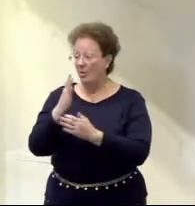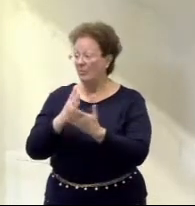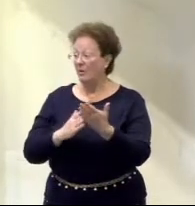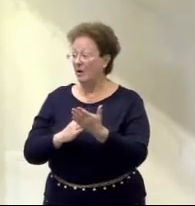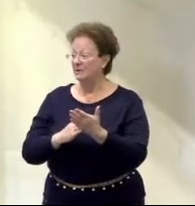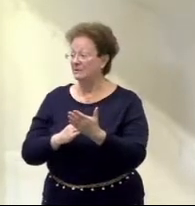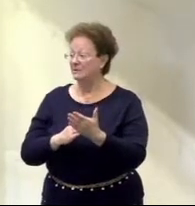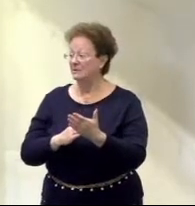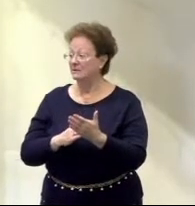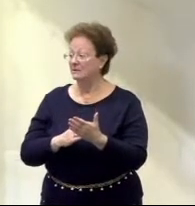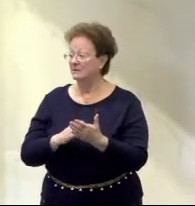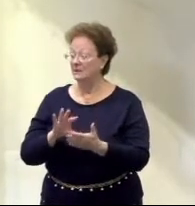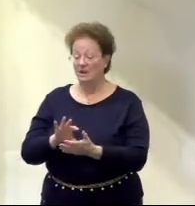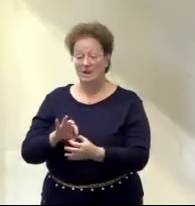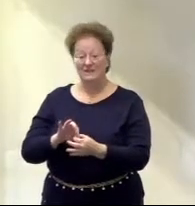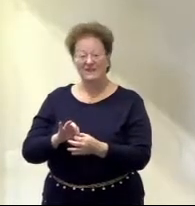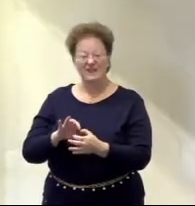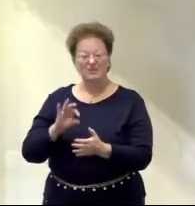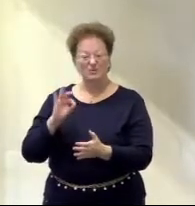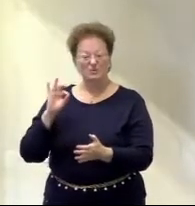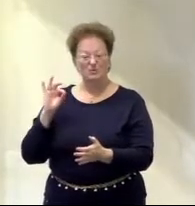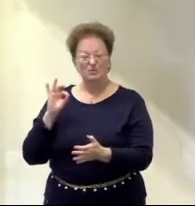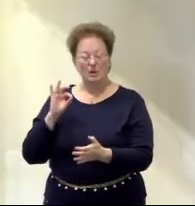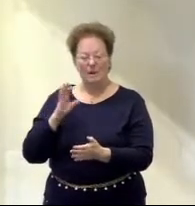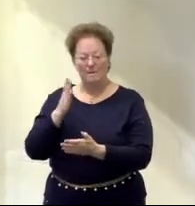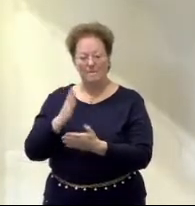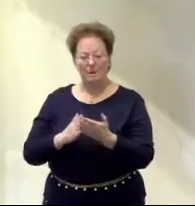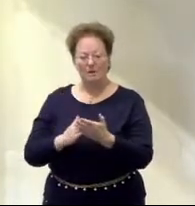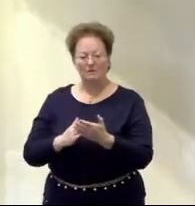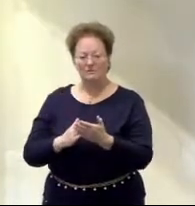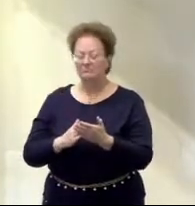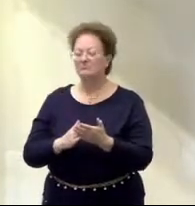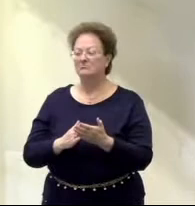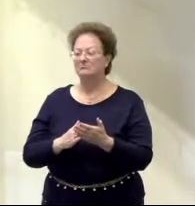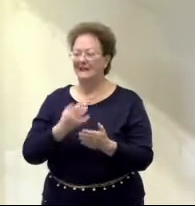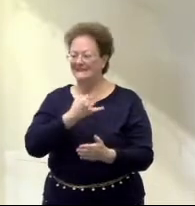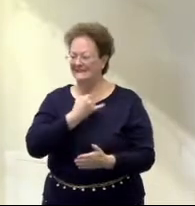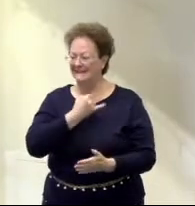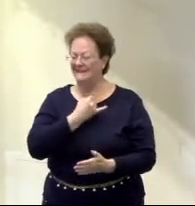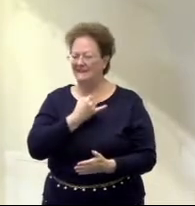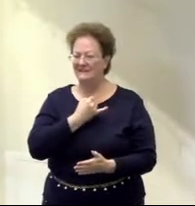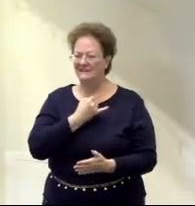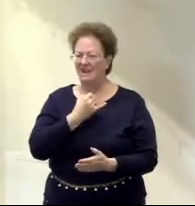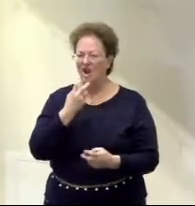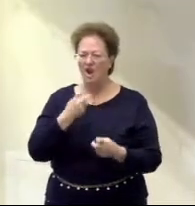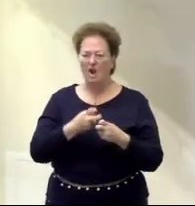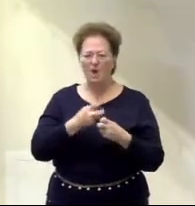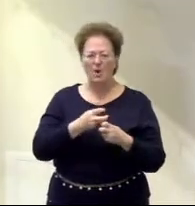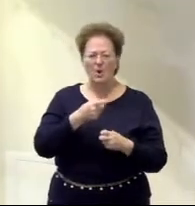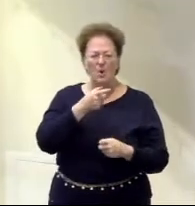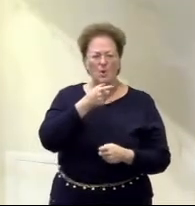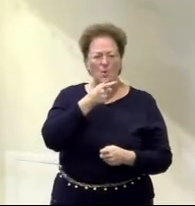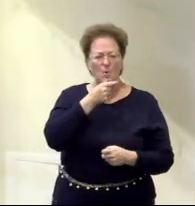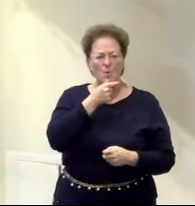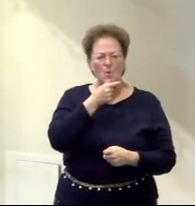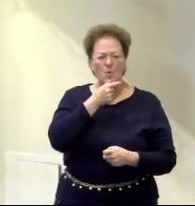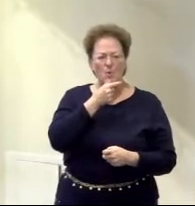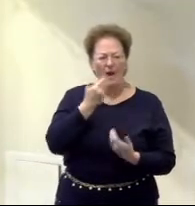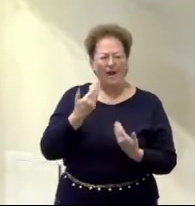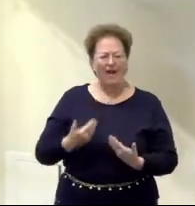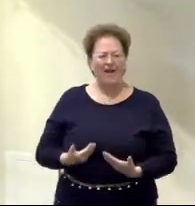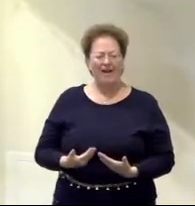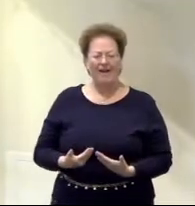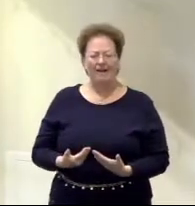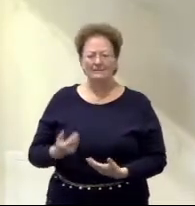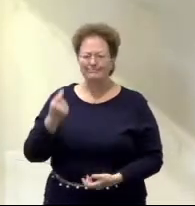that takes a part of our identity away from us, it can really be difficult then to answer that question, who am I? And